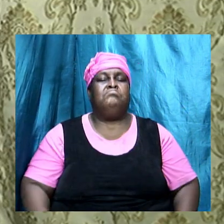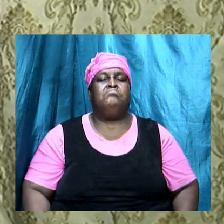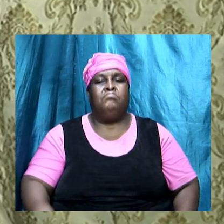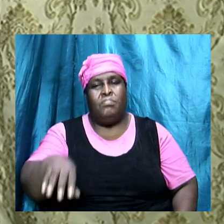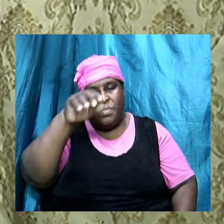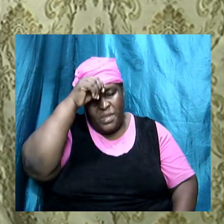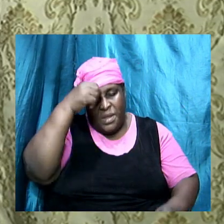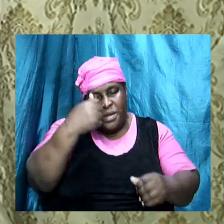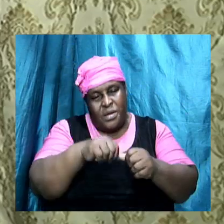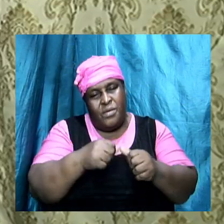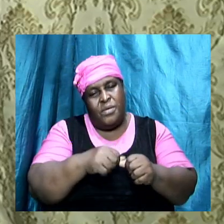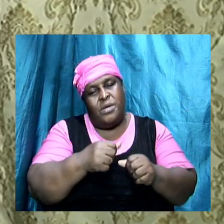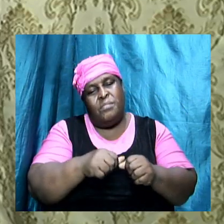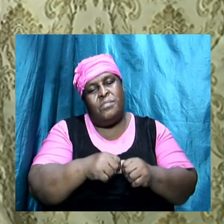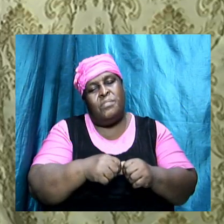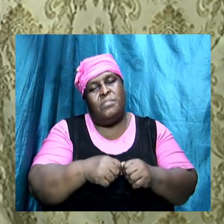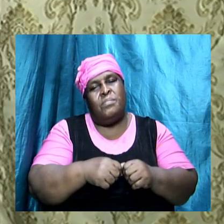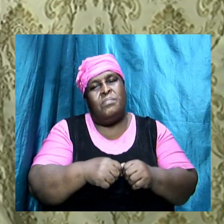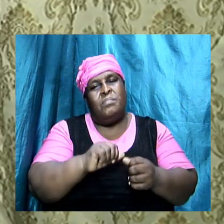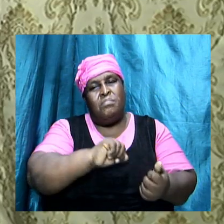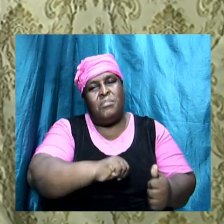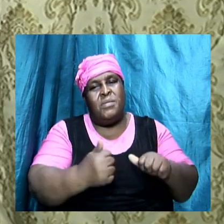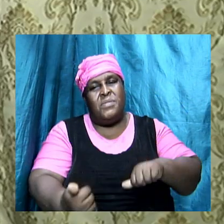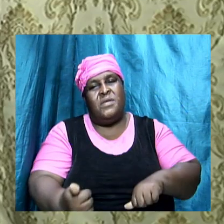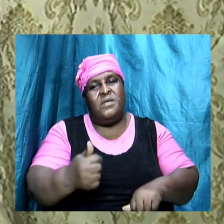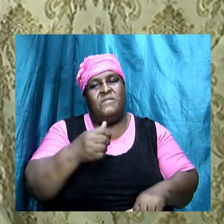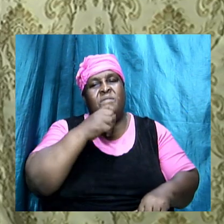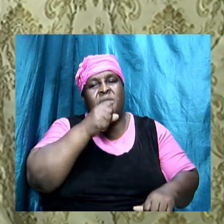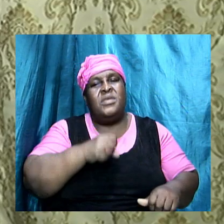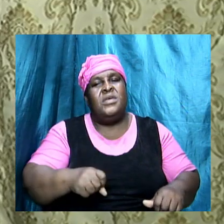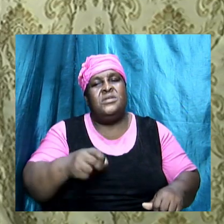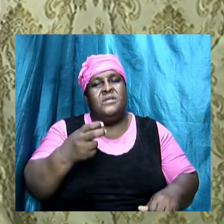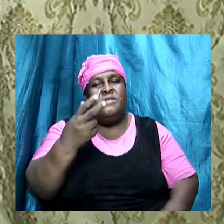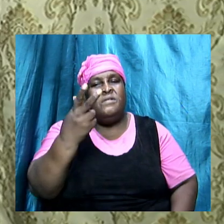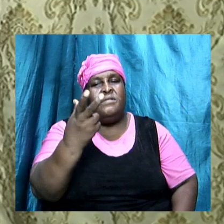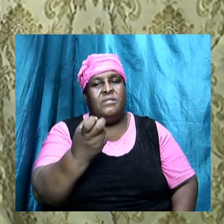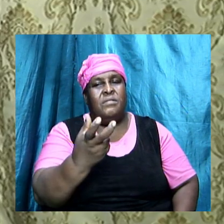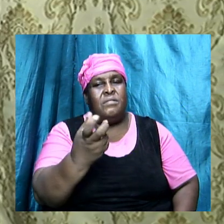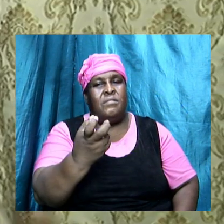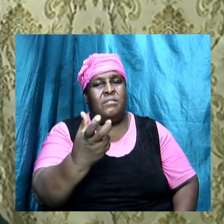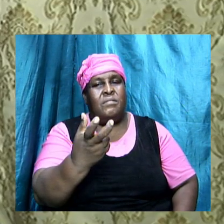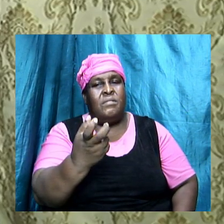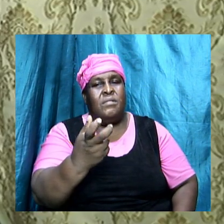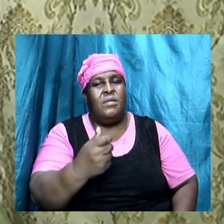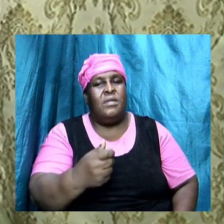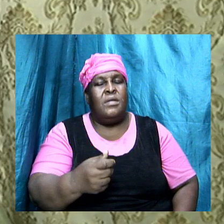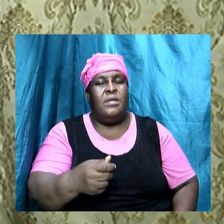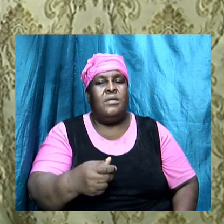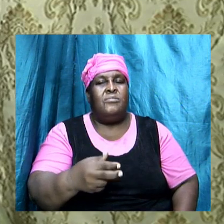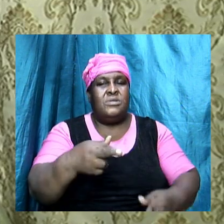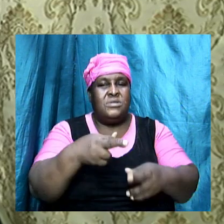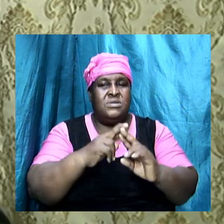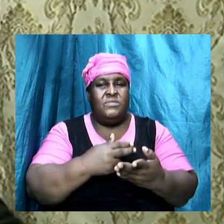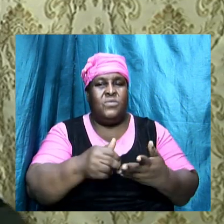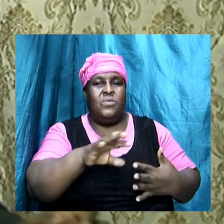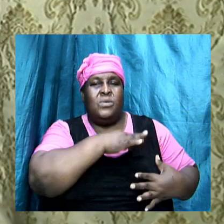I got baptized from the age of 13 you know but I got the Holy Ghost at about 22